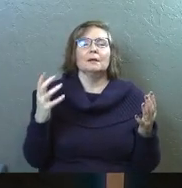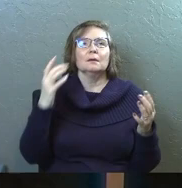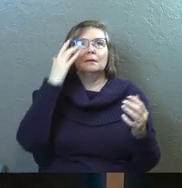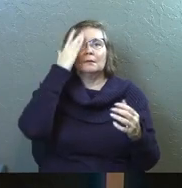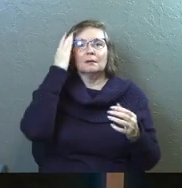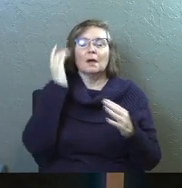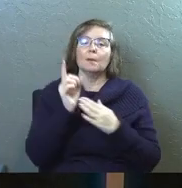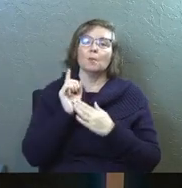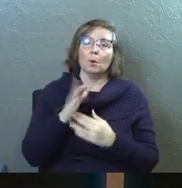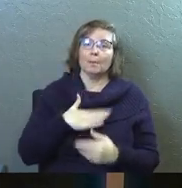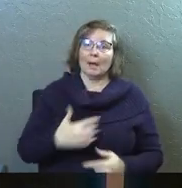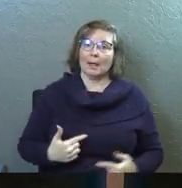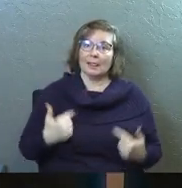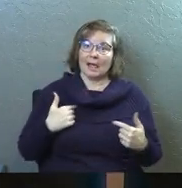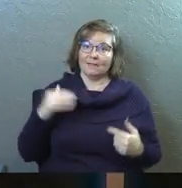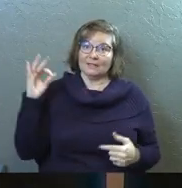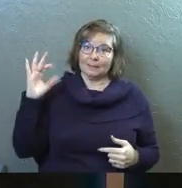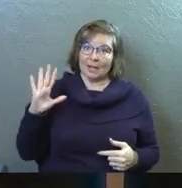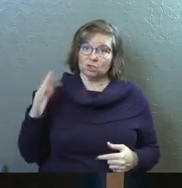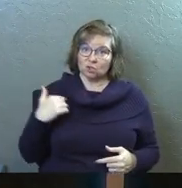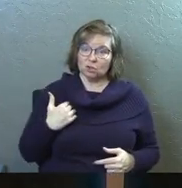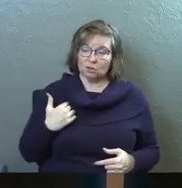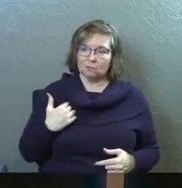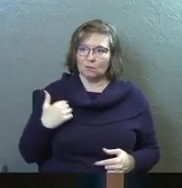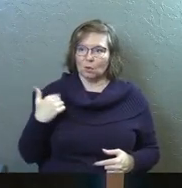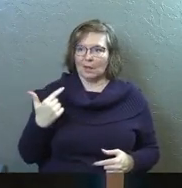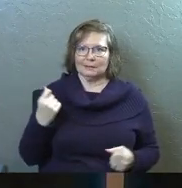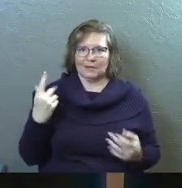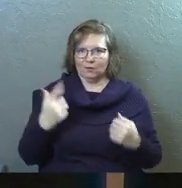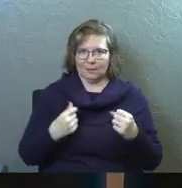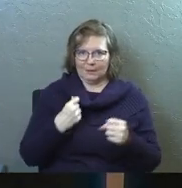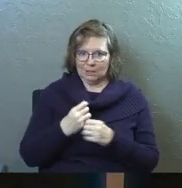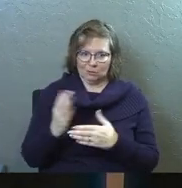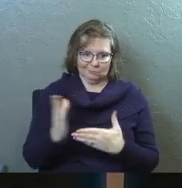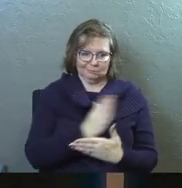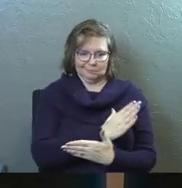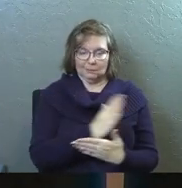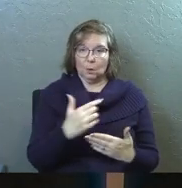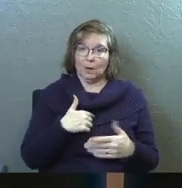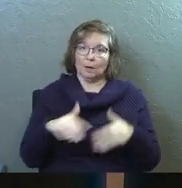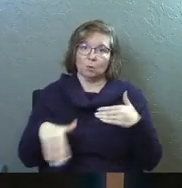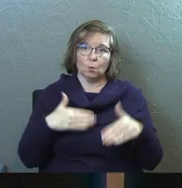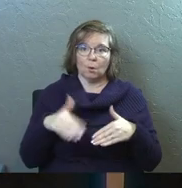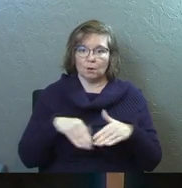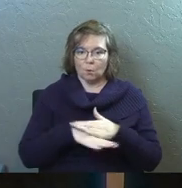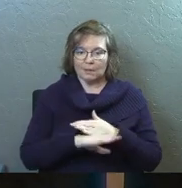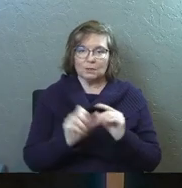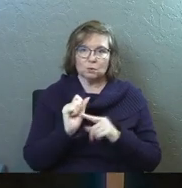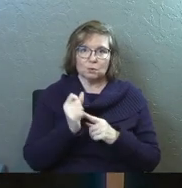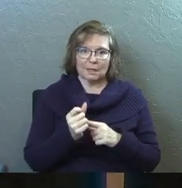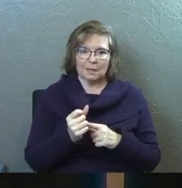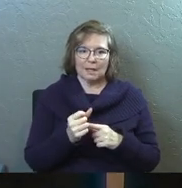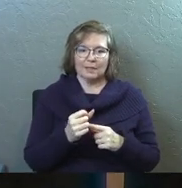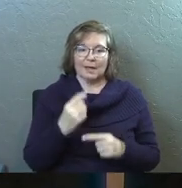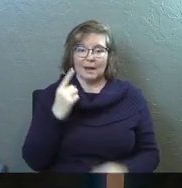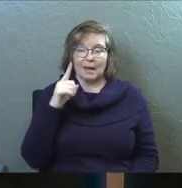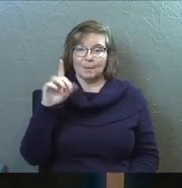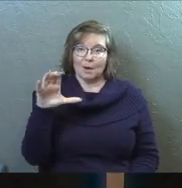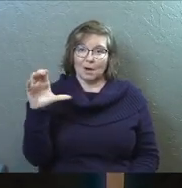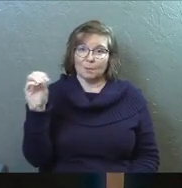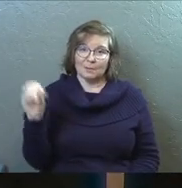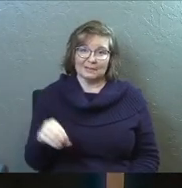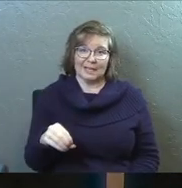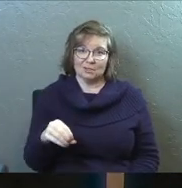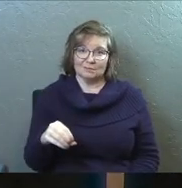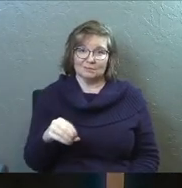moments in my life as a pastor over the last however many years where I've been walking into situations that I am 100